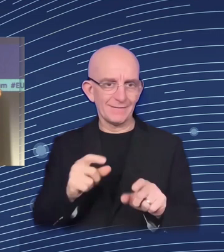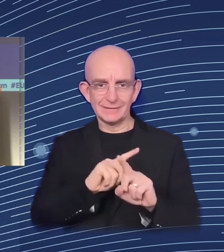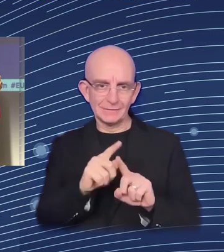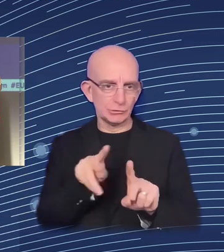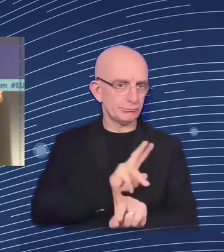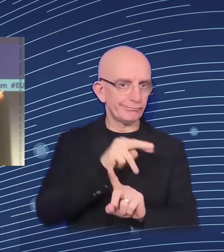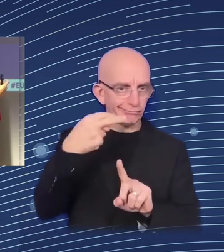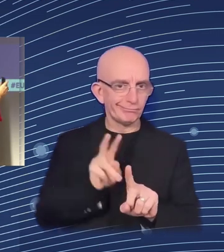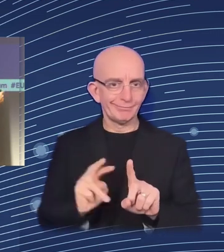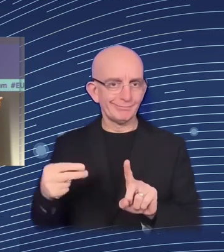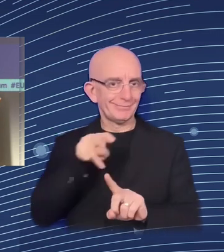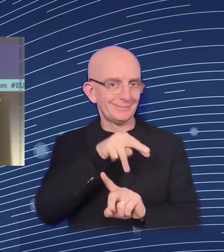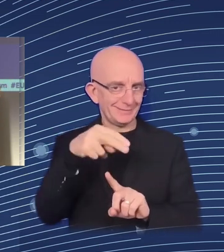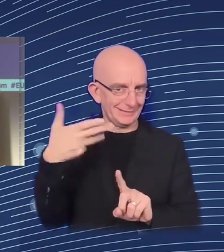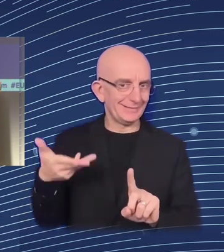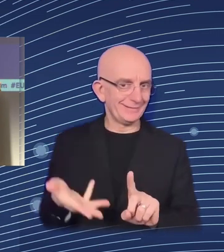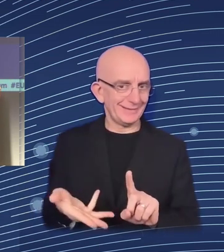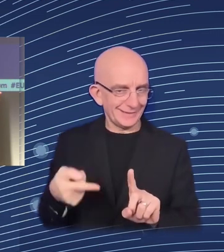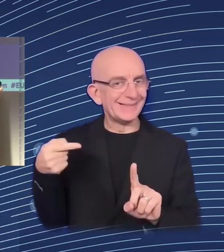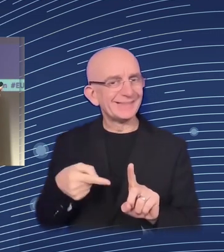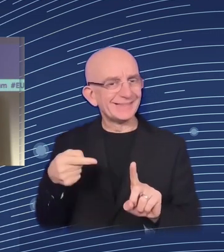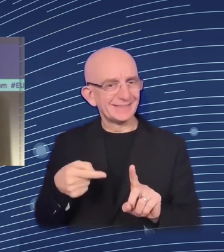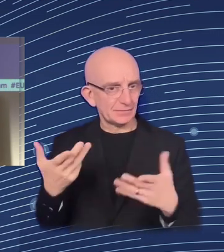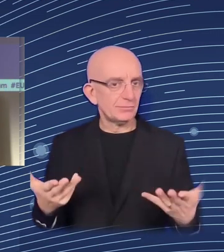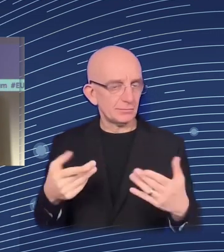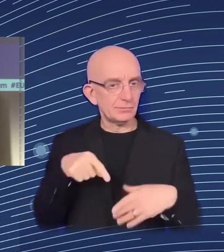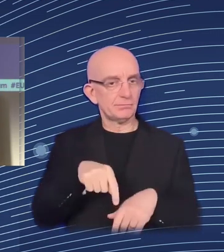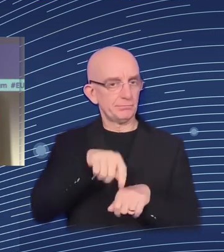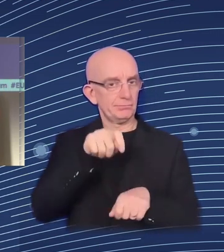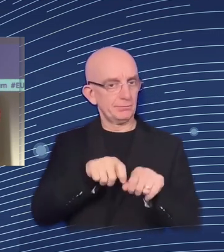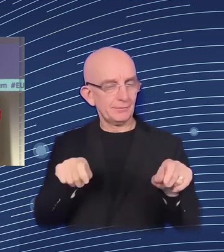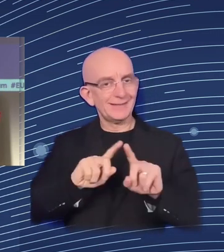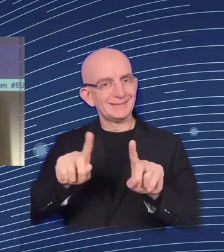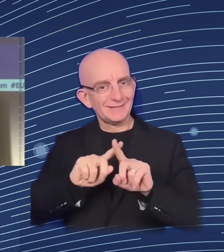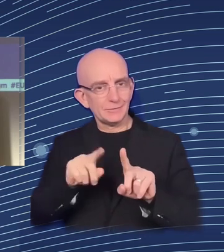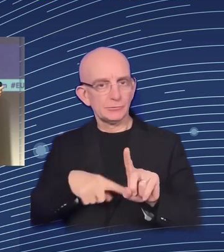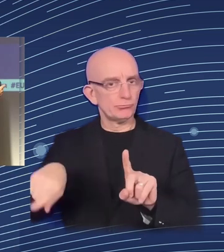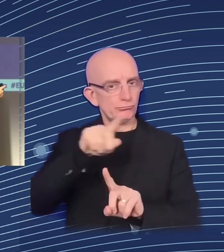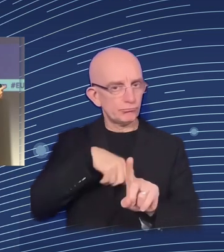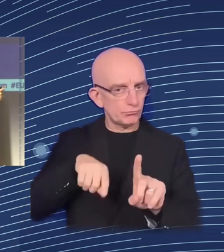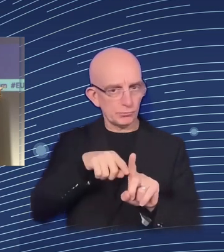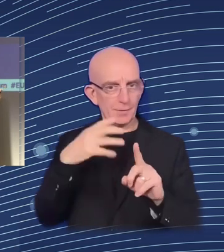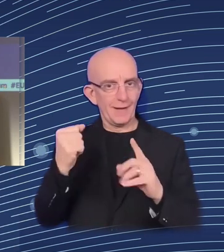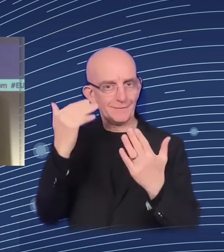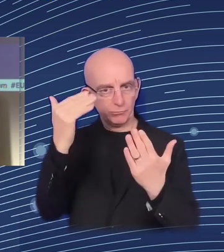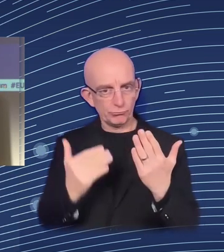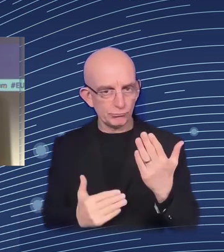So, technological adoption in production system, how do we measure this,